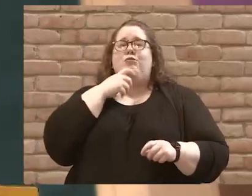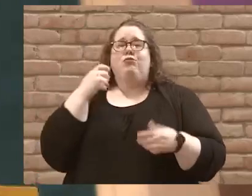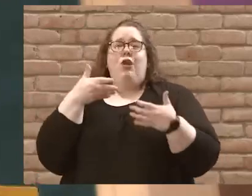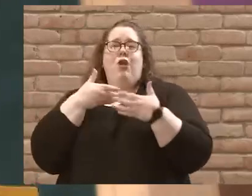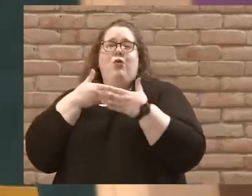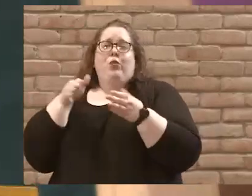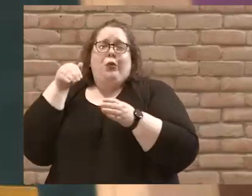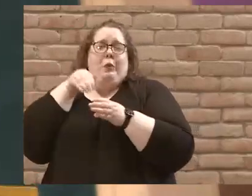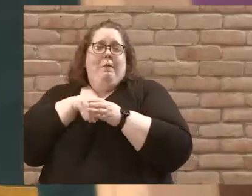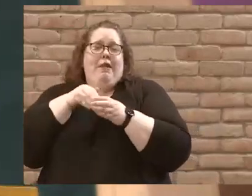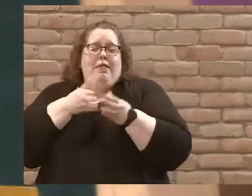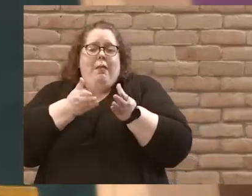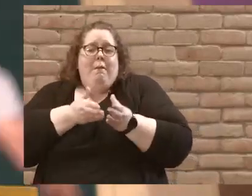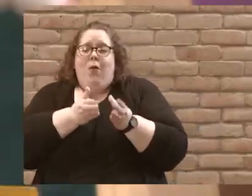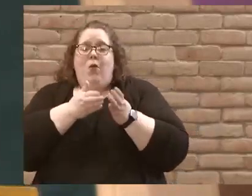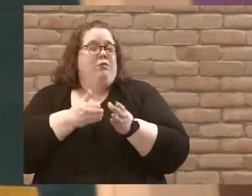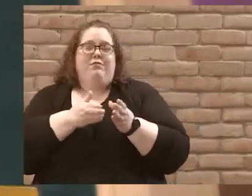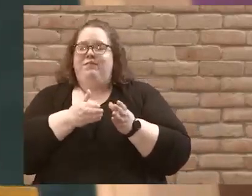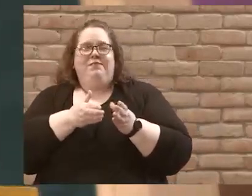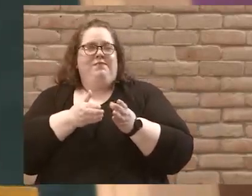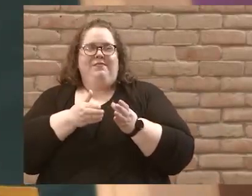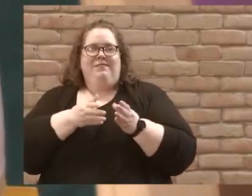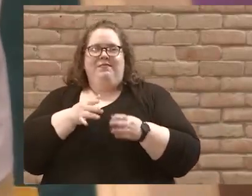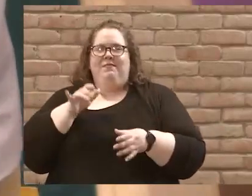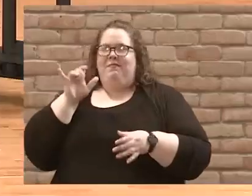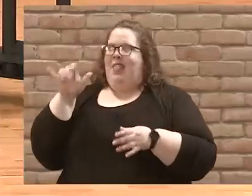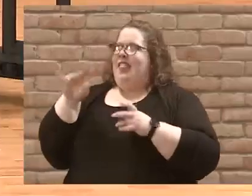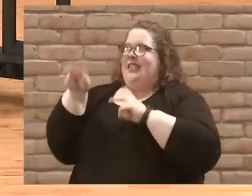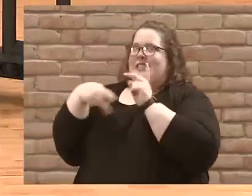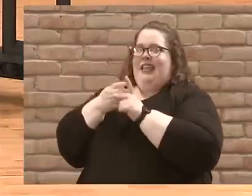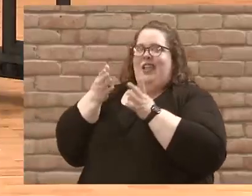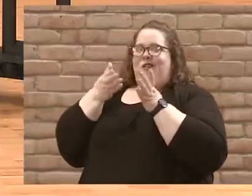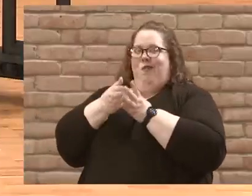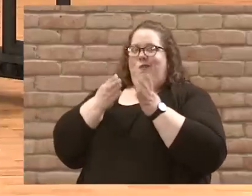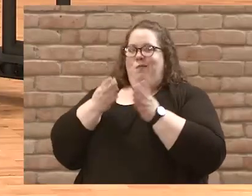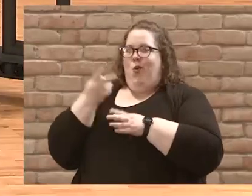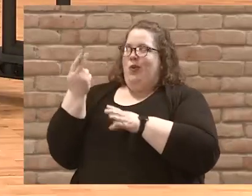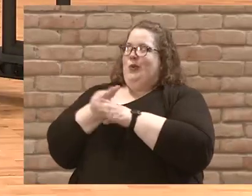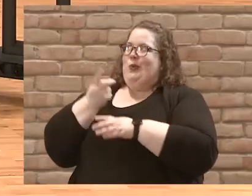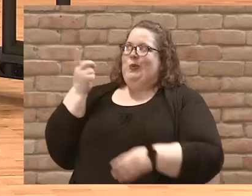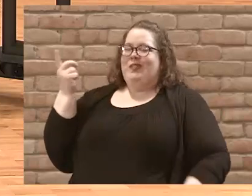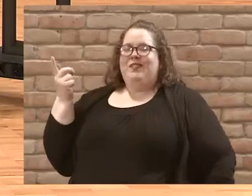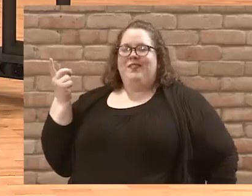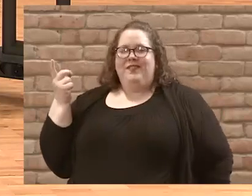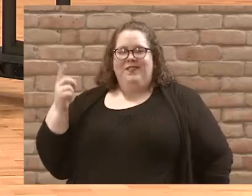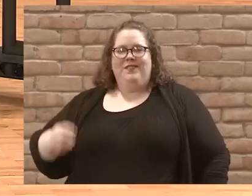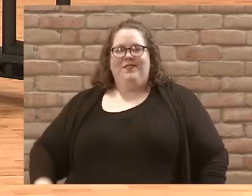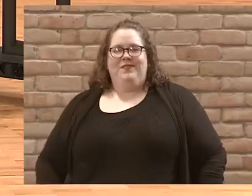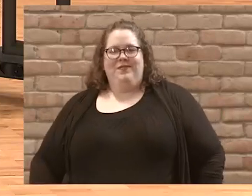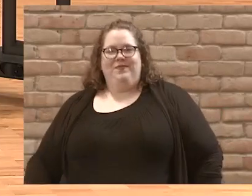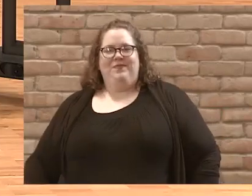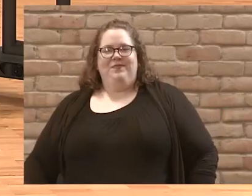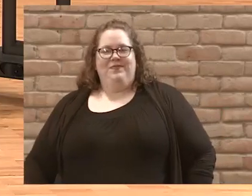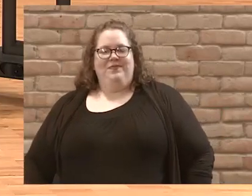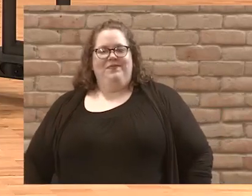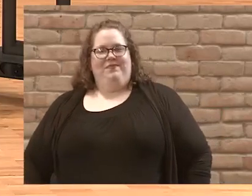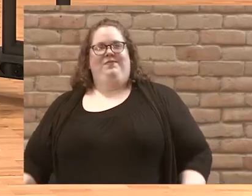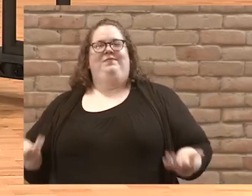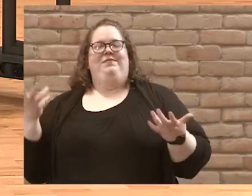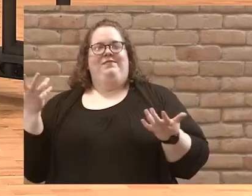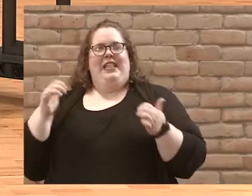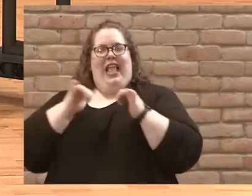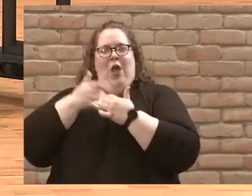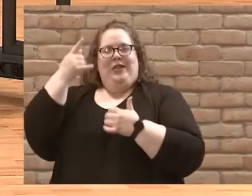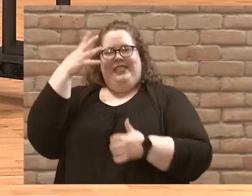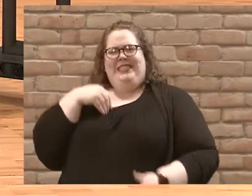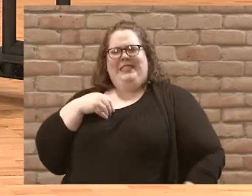in this boat. But this is the kind of boat that Jesus was on. How is he